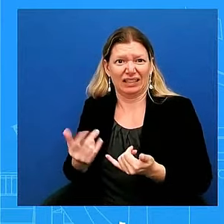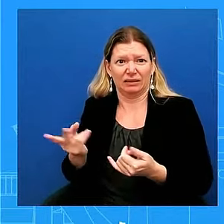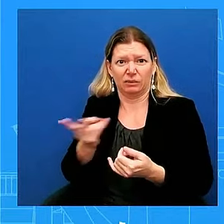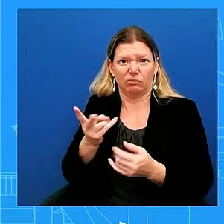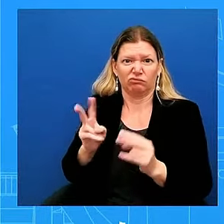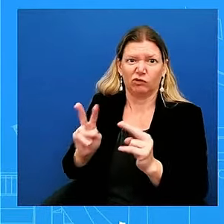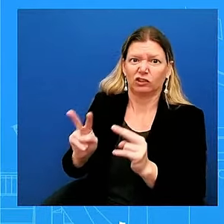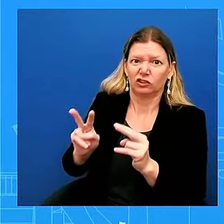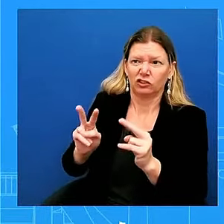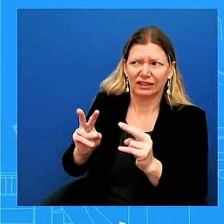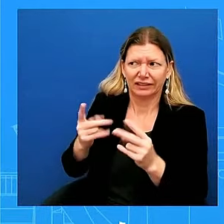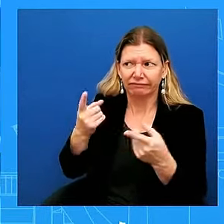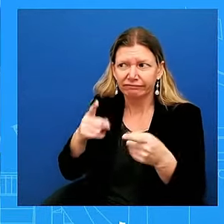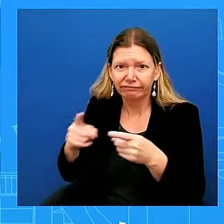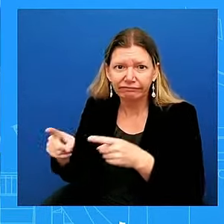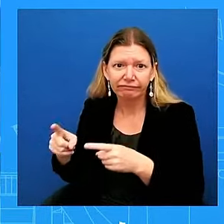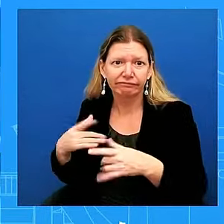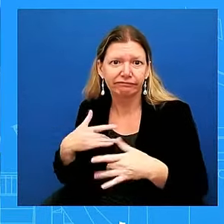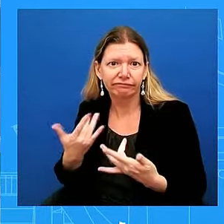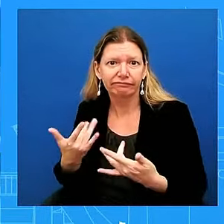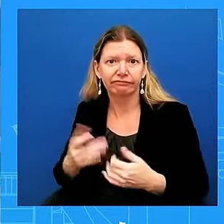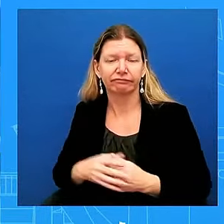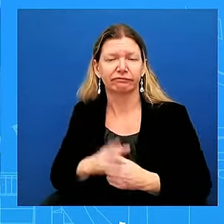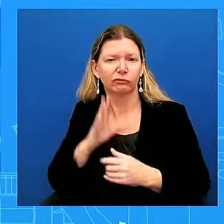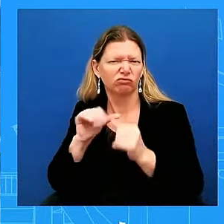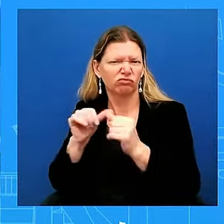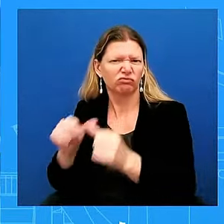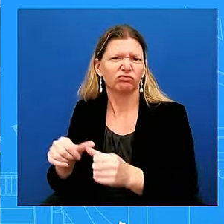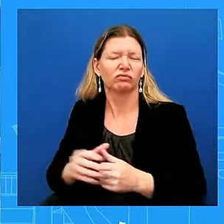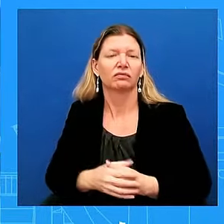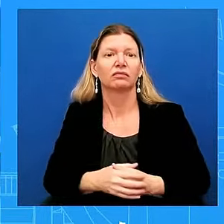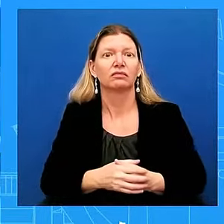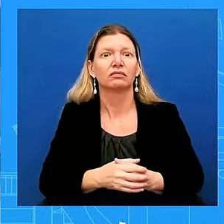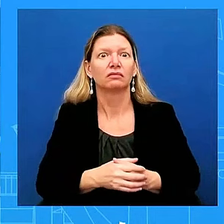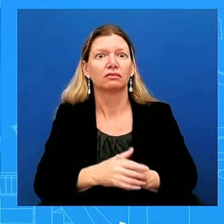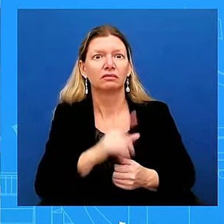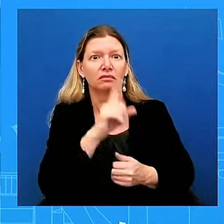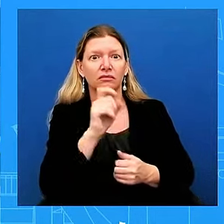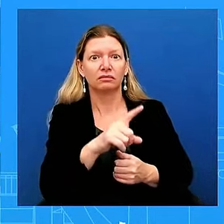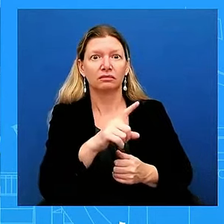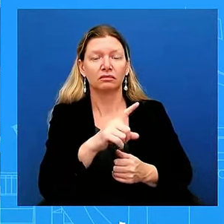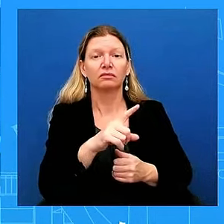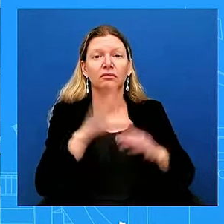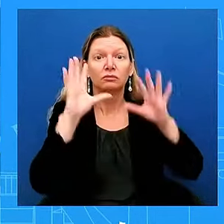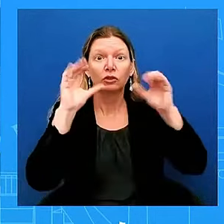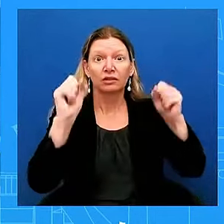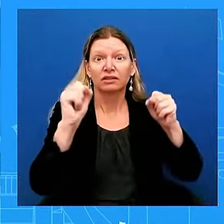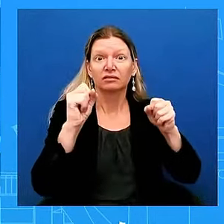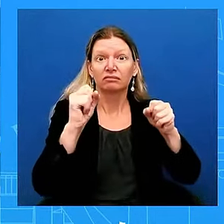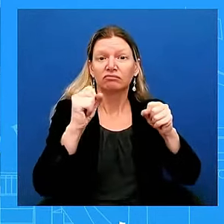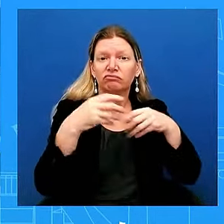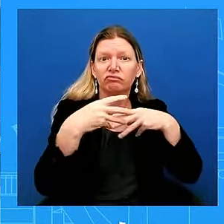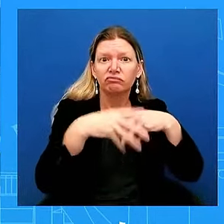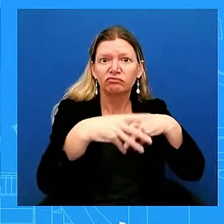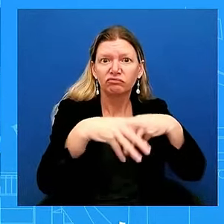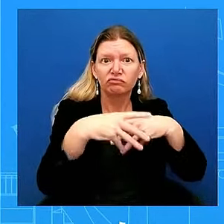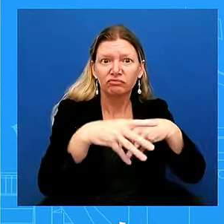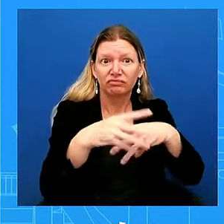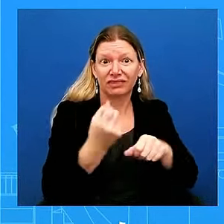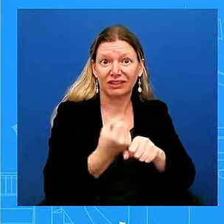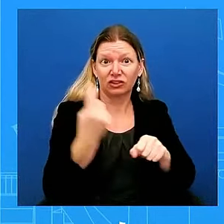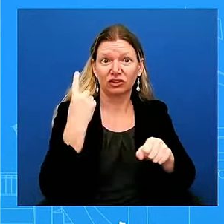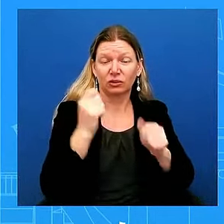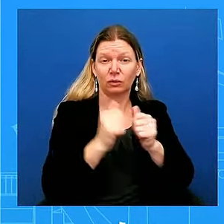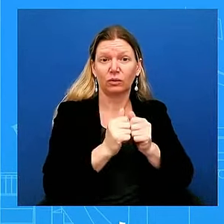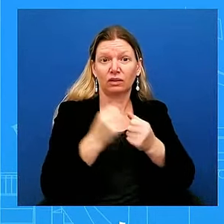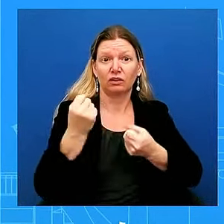President walked the picket line last year with auto workers in Michigan, which is a swing state. Why not walk the picket line here? Ms. So, look, I think